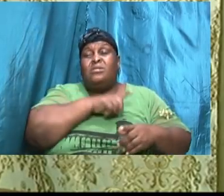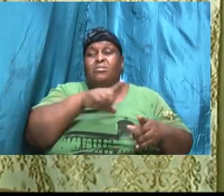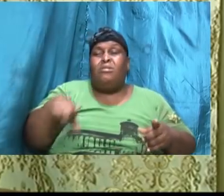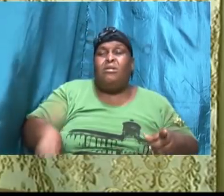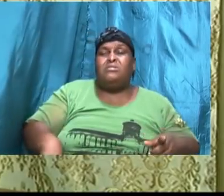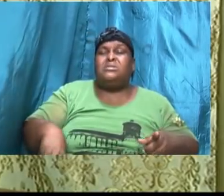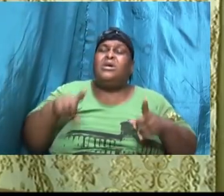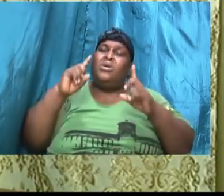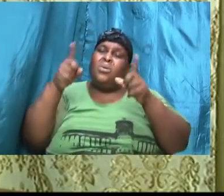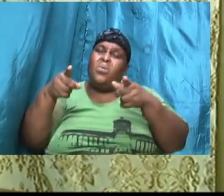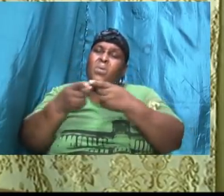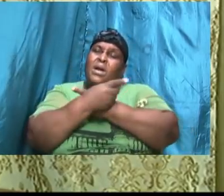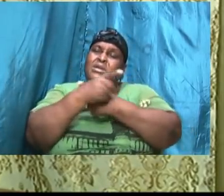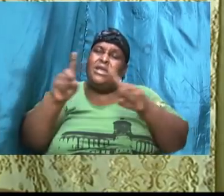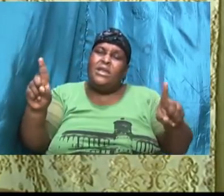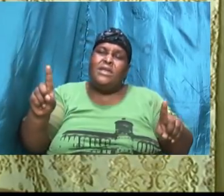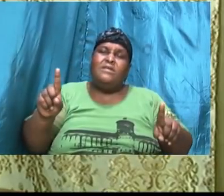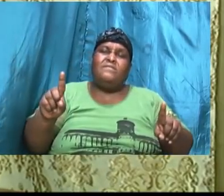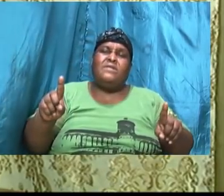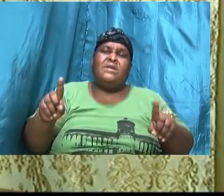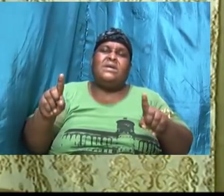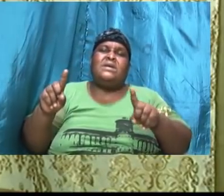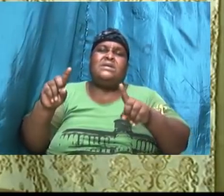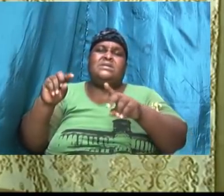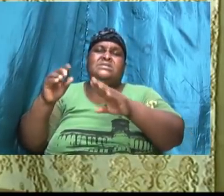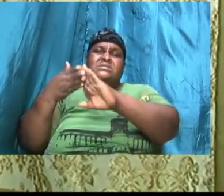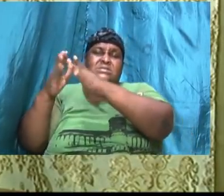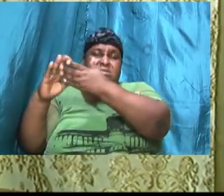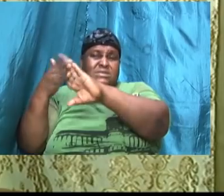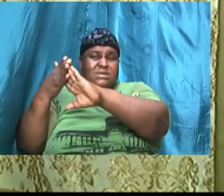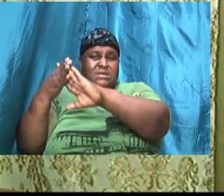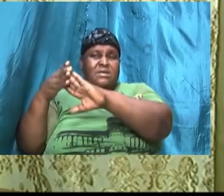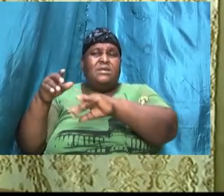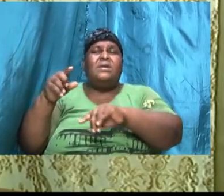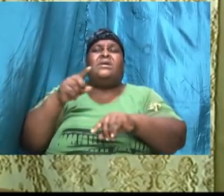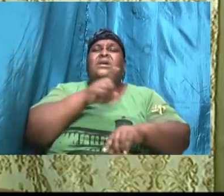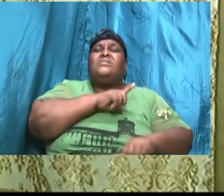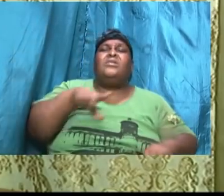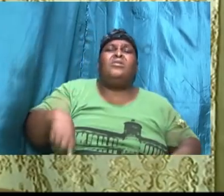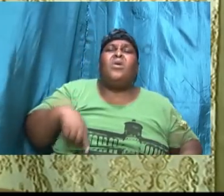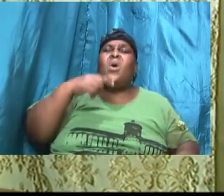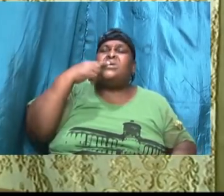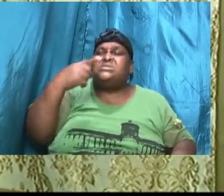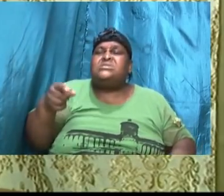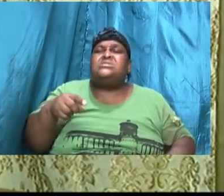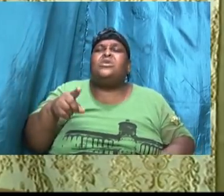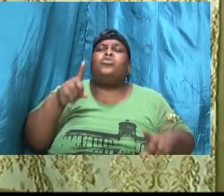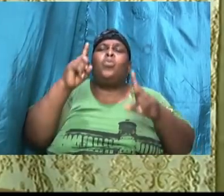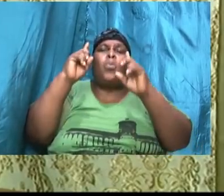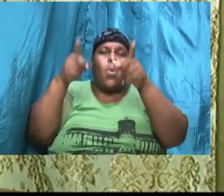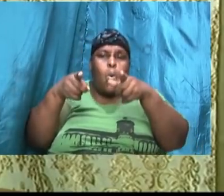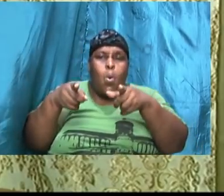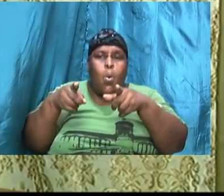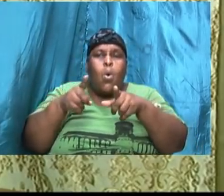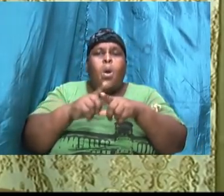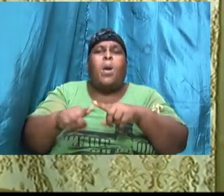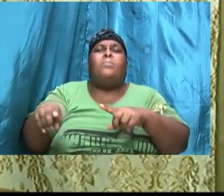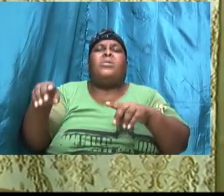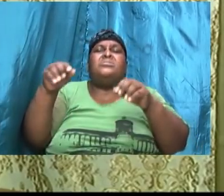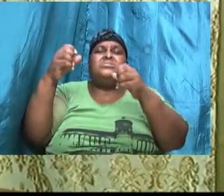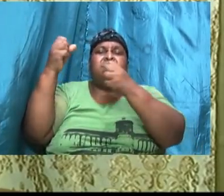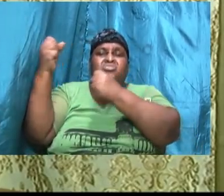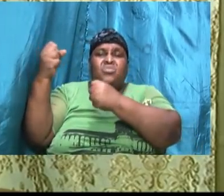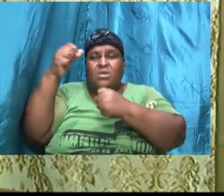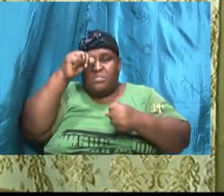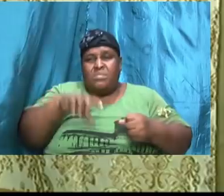and the Lord says go but the men these strong men these men that were